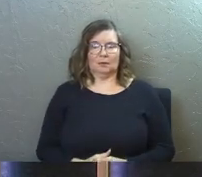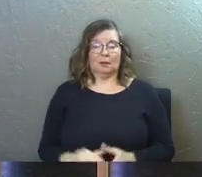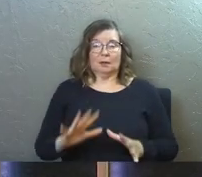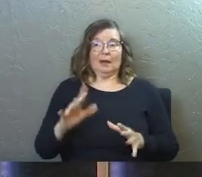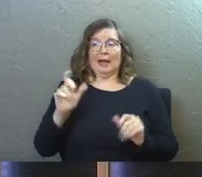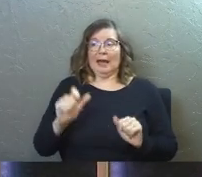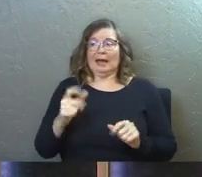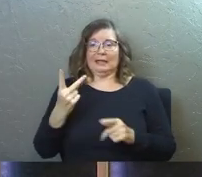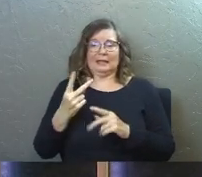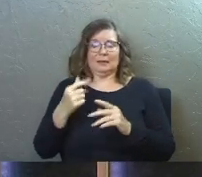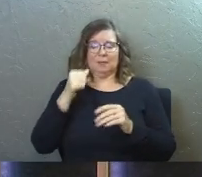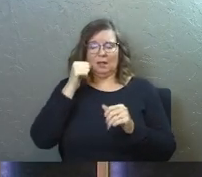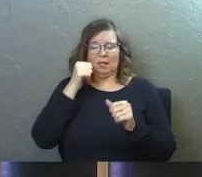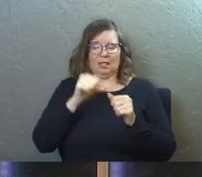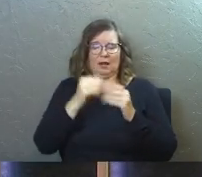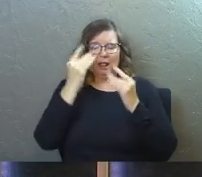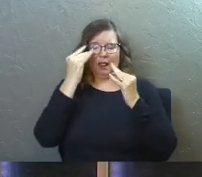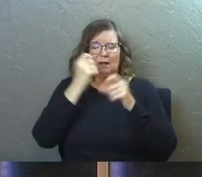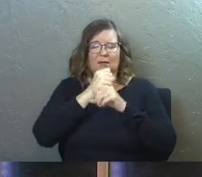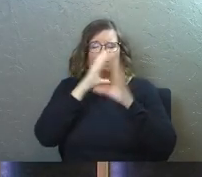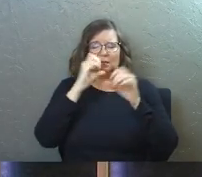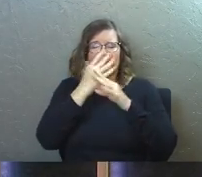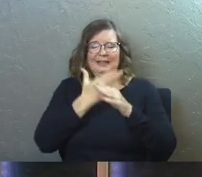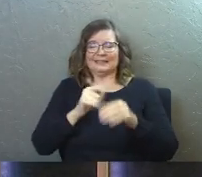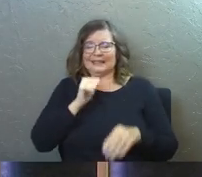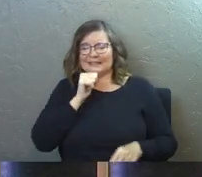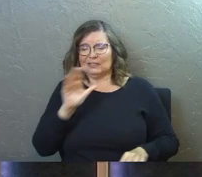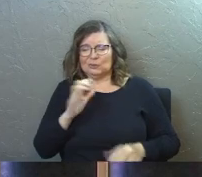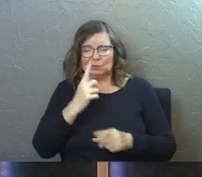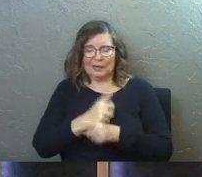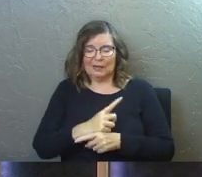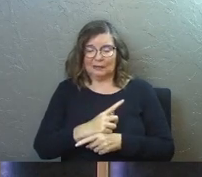Oh, and I can keep reliving all the things I didn't do.